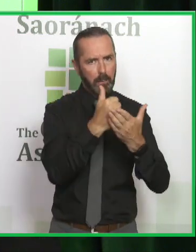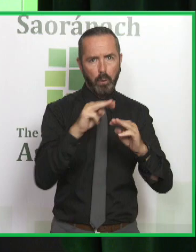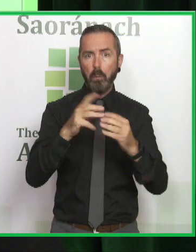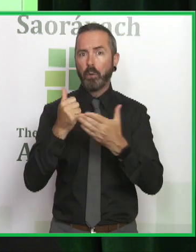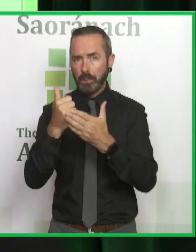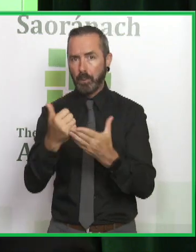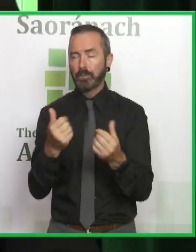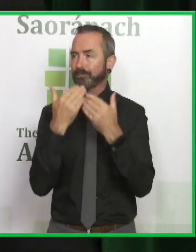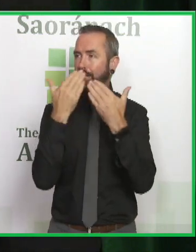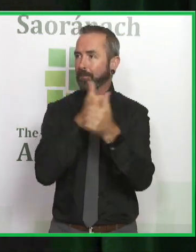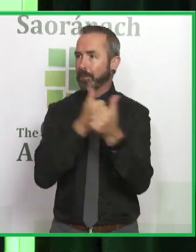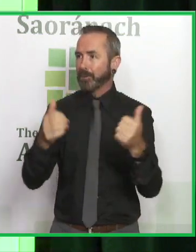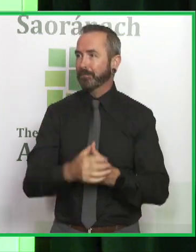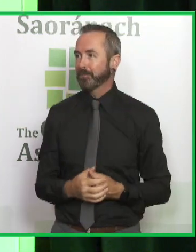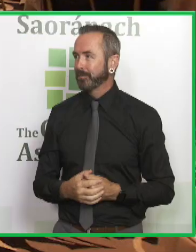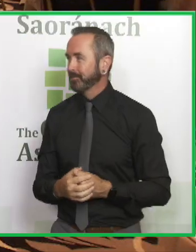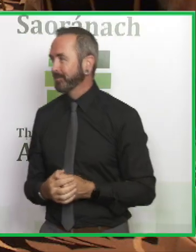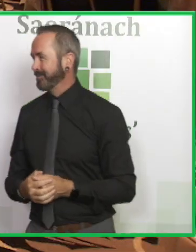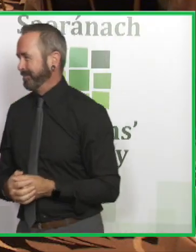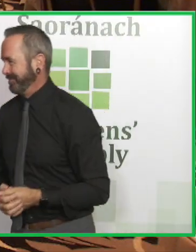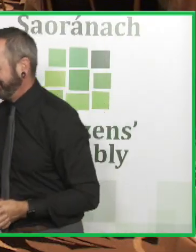Thank you very much. Thank you, Anne. APPLAUSE